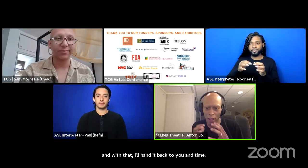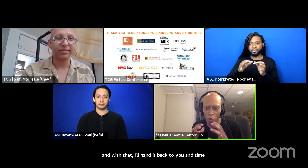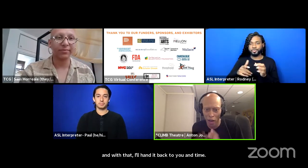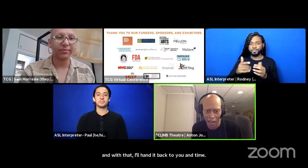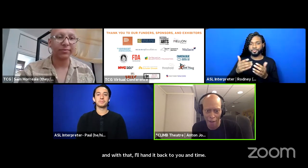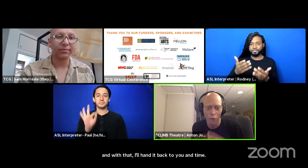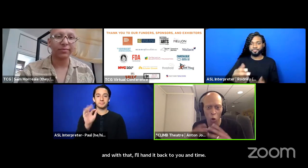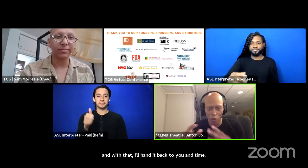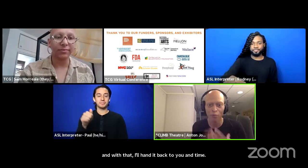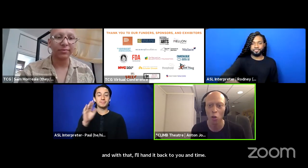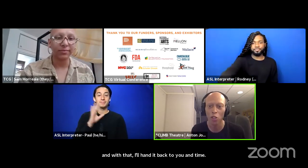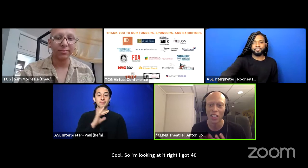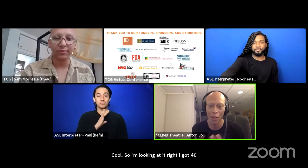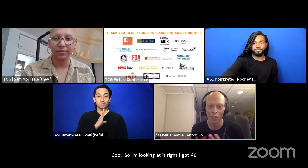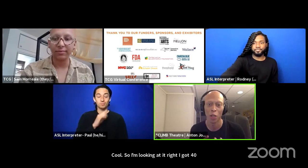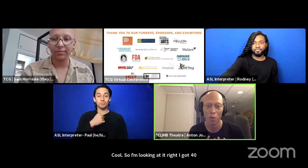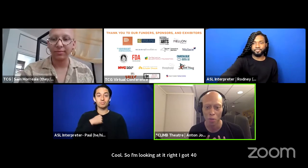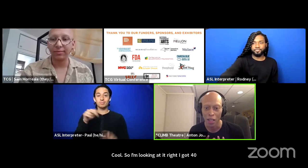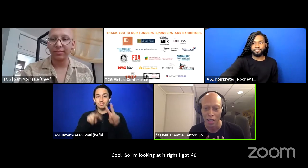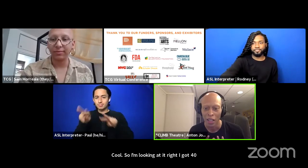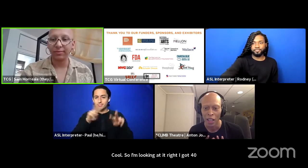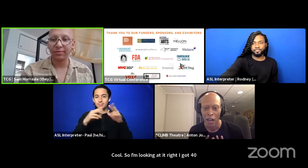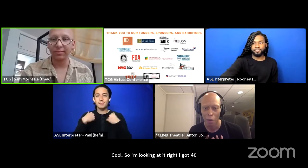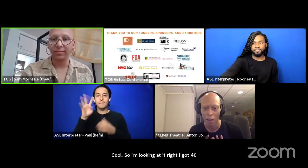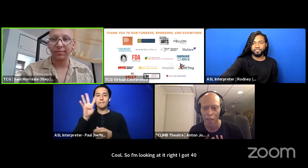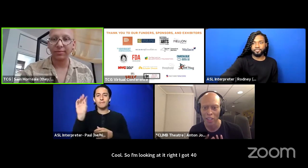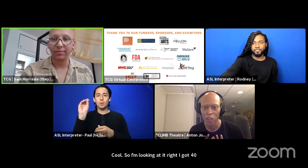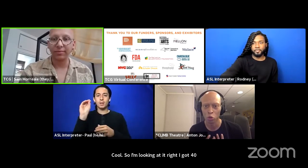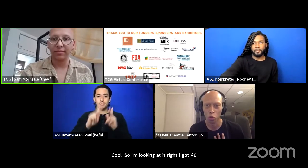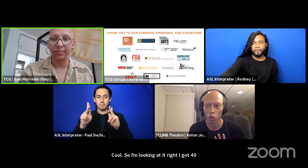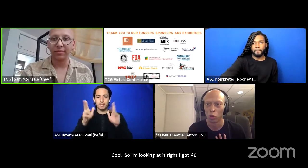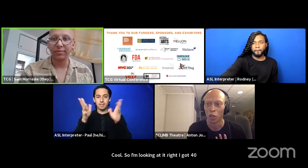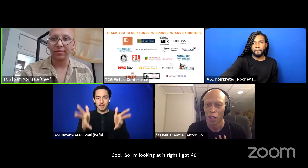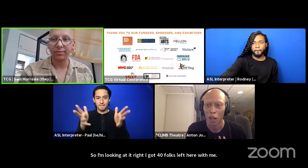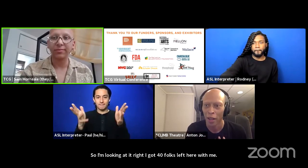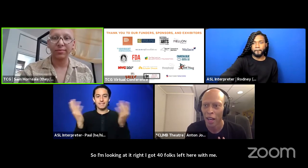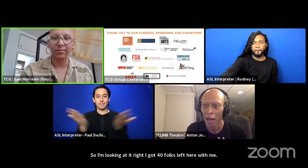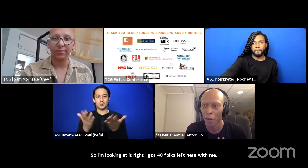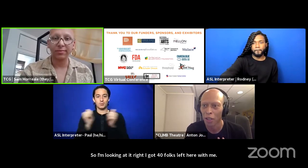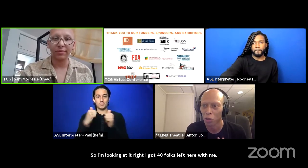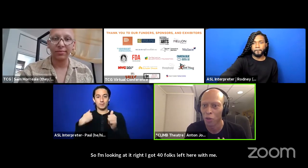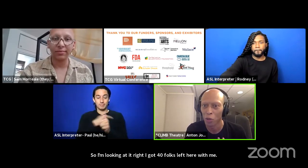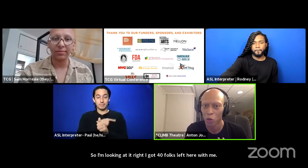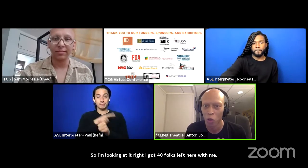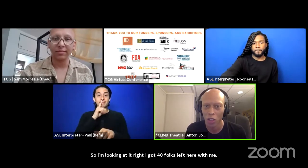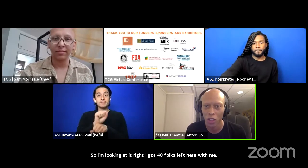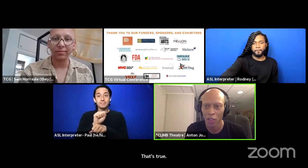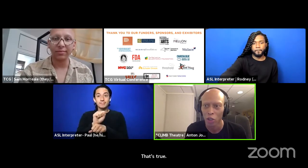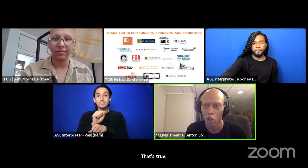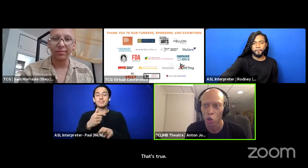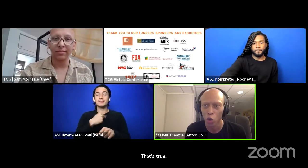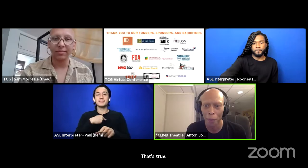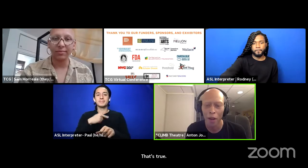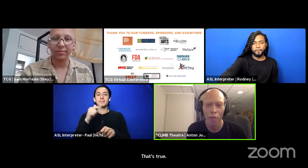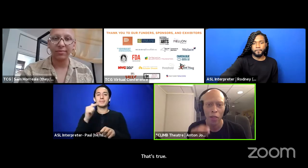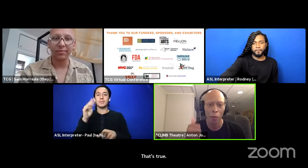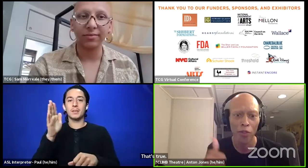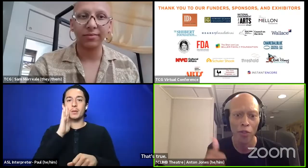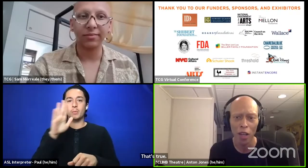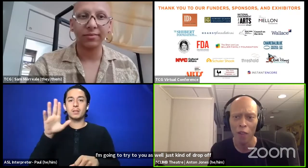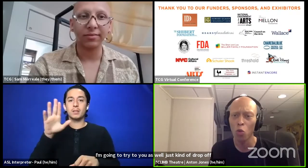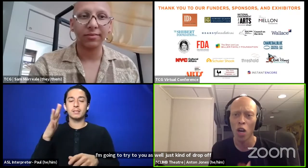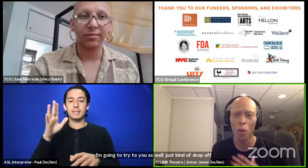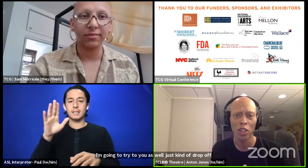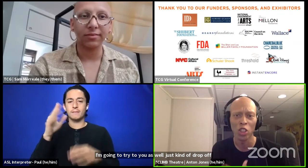I'm looking at it right. I got 40 folks left here with me. If that's true, I'm going to switch my view as well. Just kind of drop a